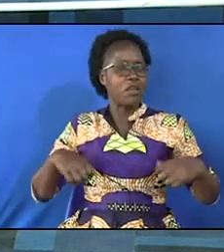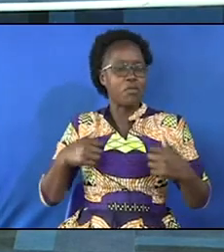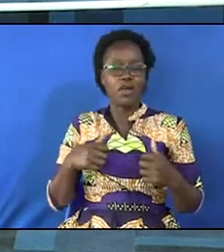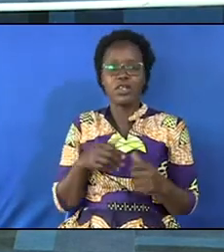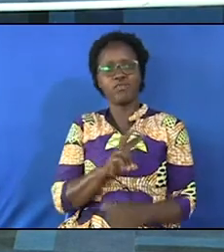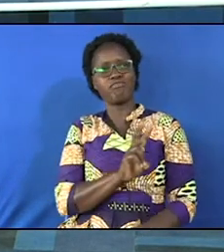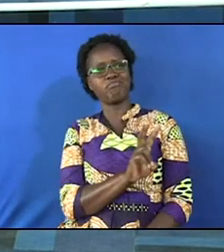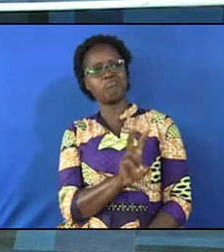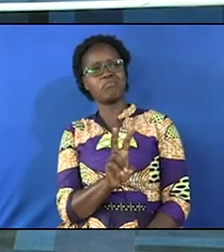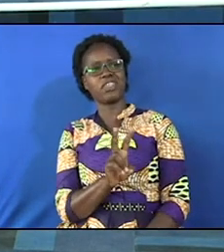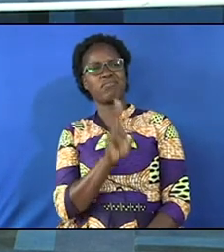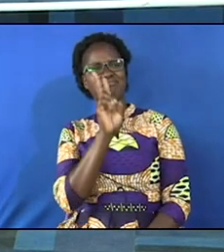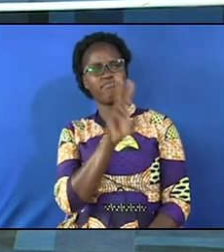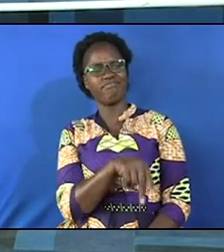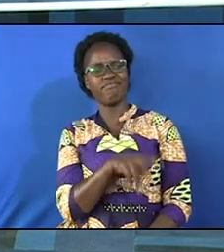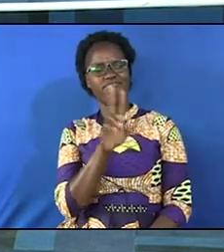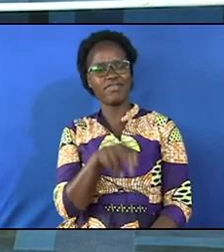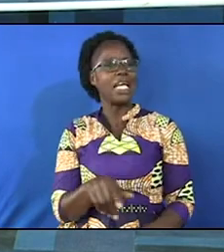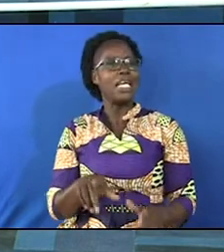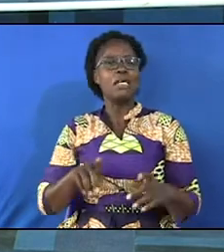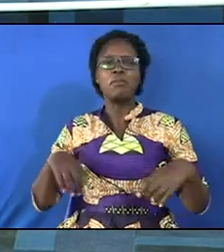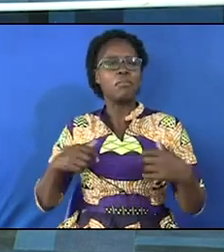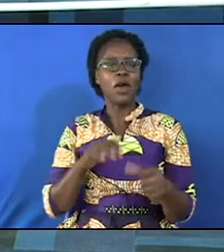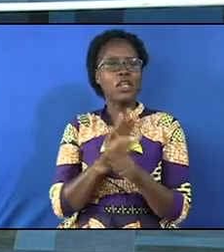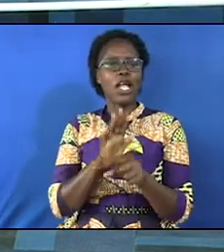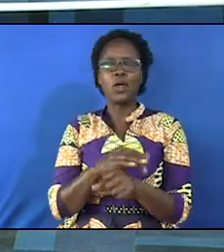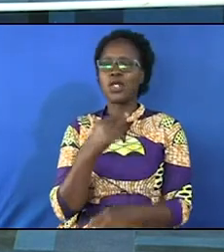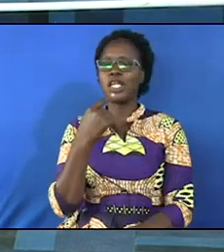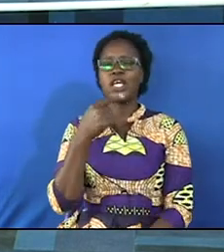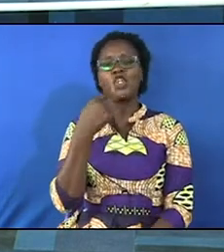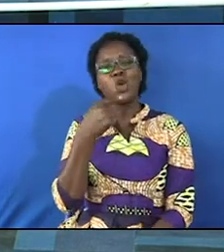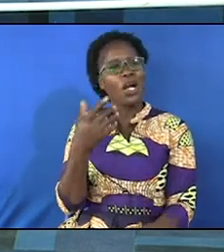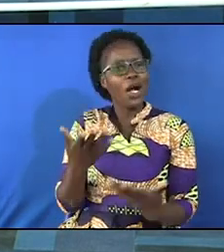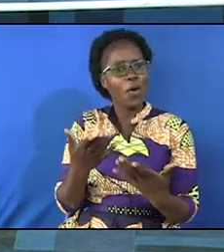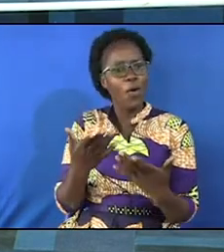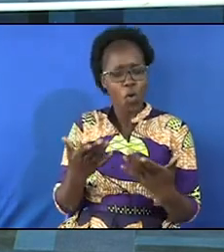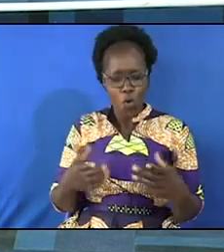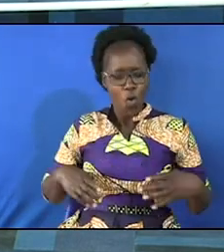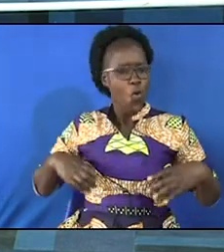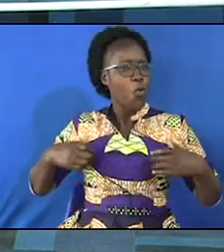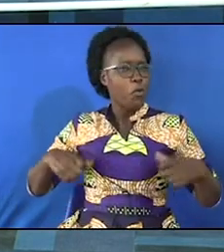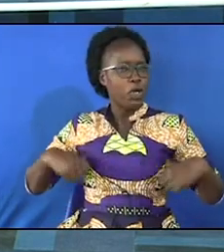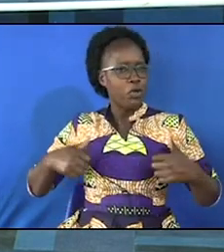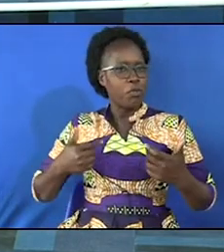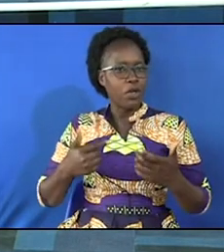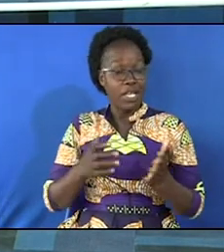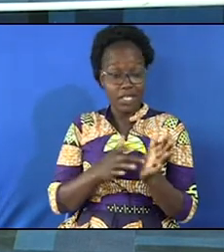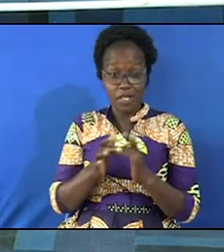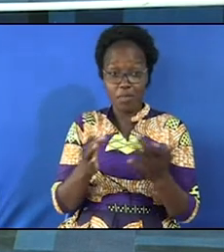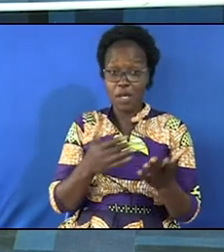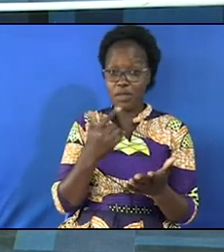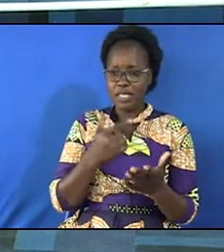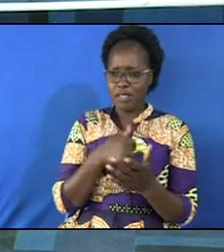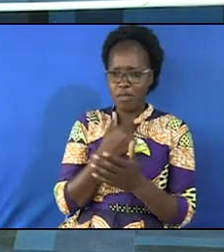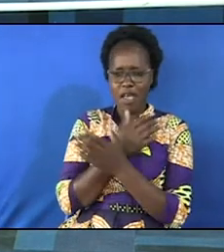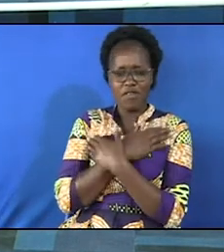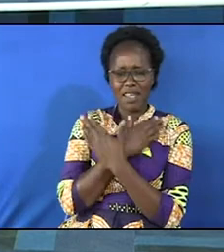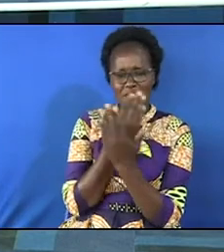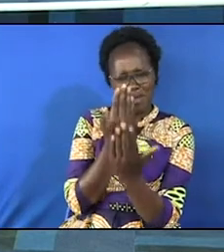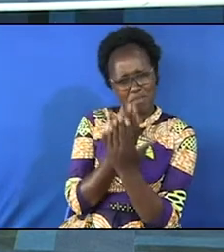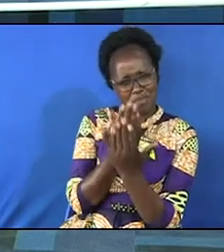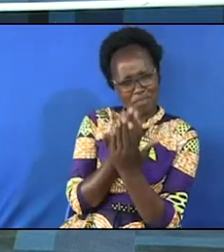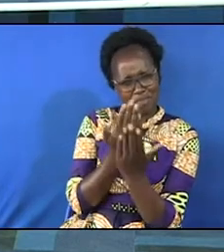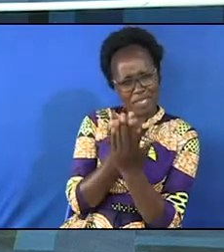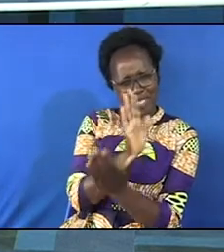if they are walking they will proudly walk talk proudly and the Bible says my friend I've been pleading